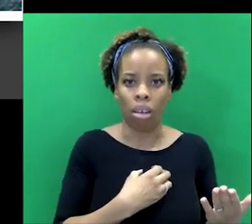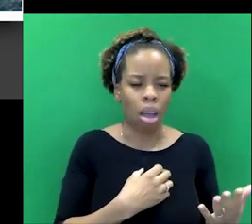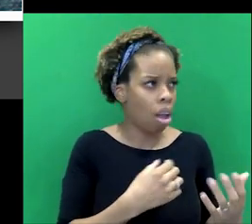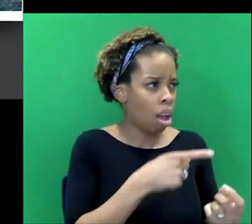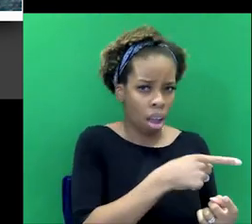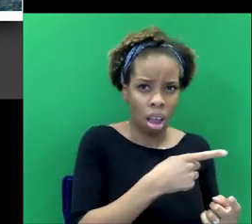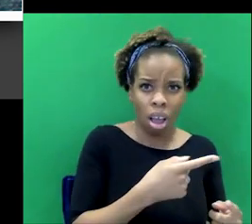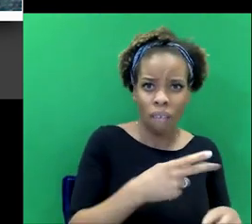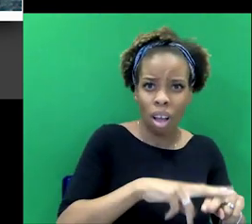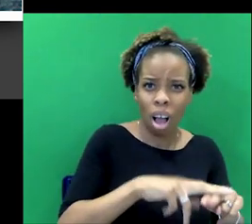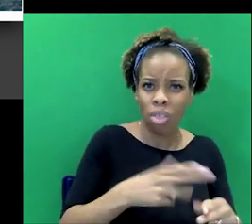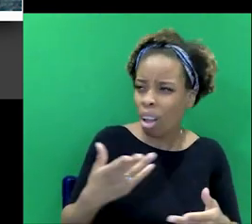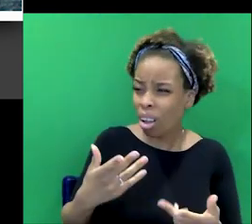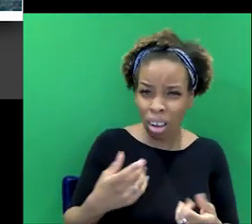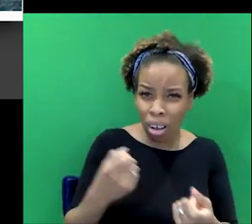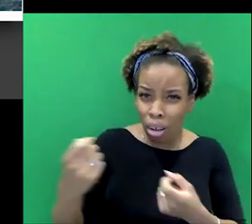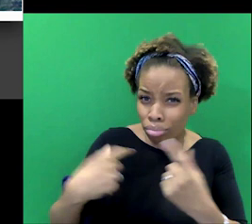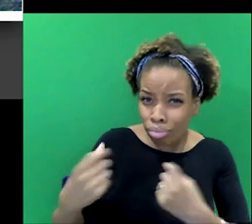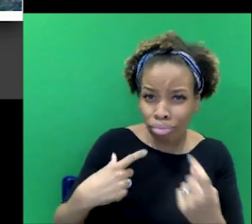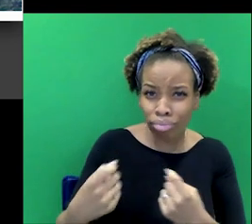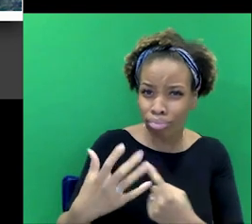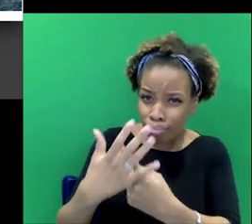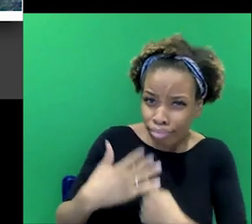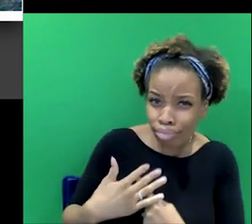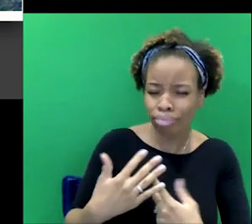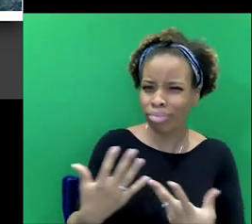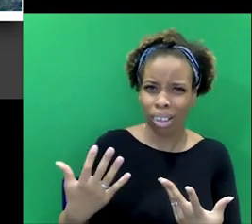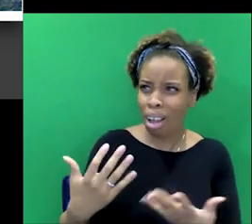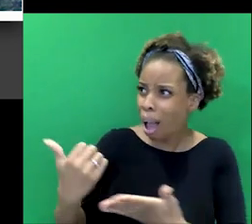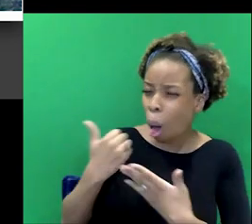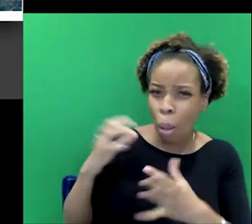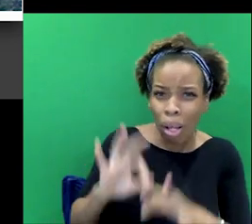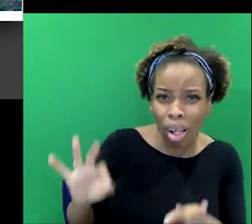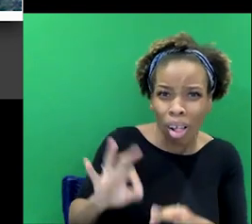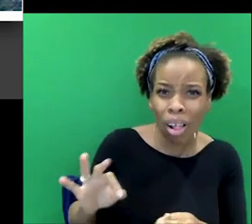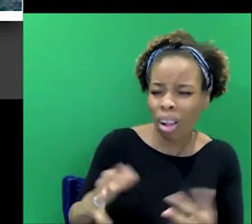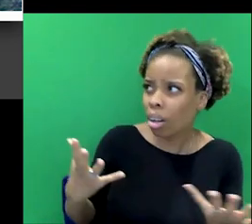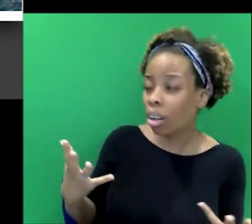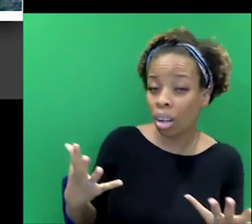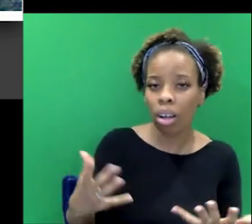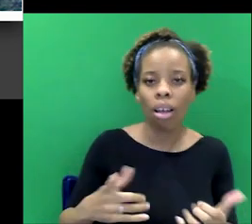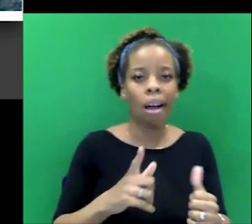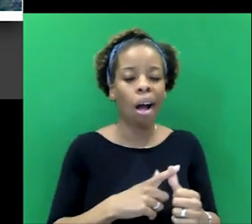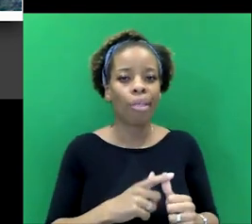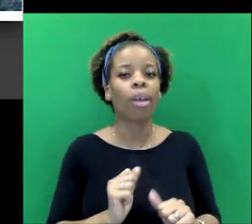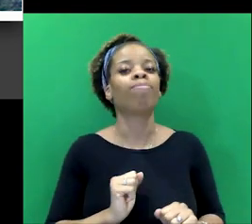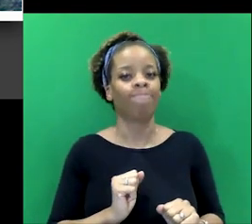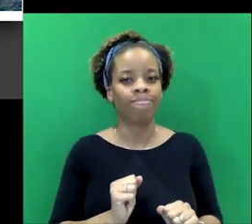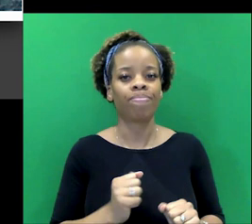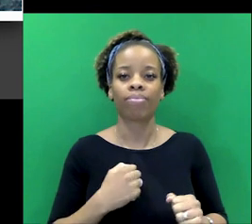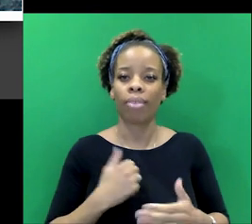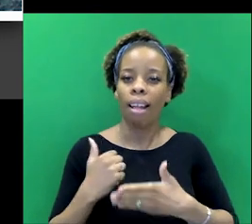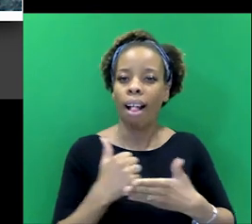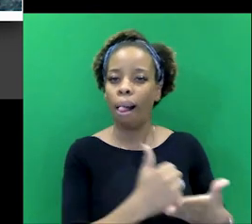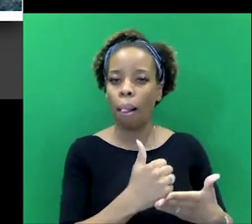he really feels that a lot of injustice has happened to this family, and he has to help them. Claire, what do you